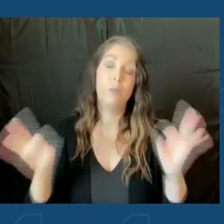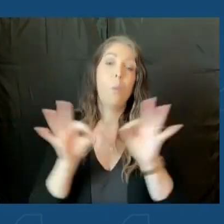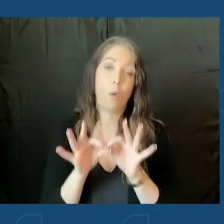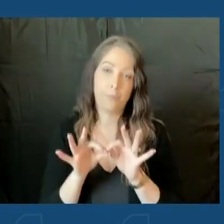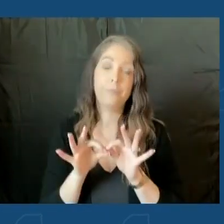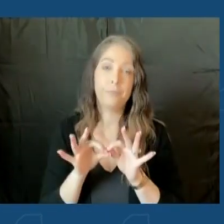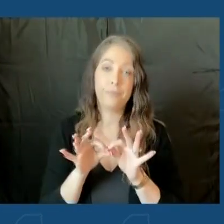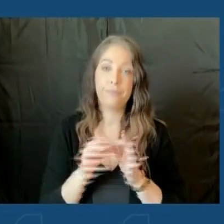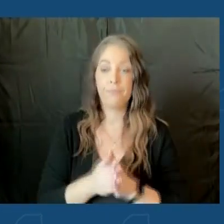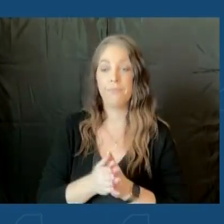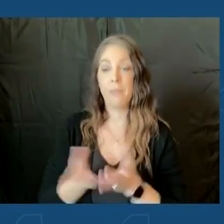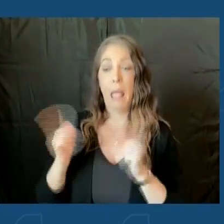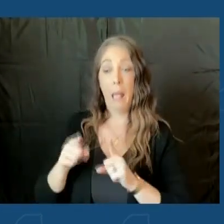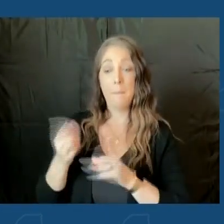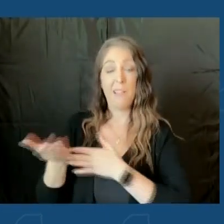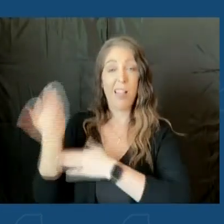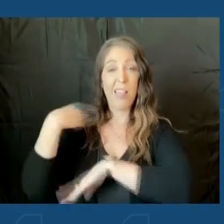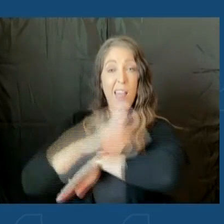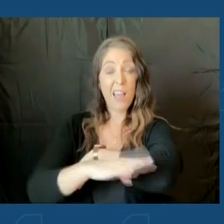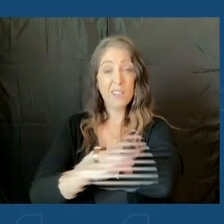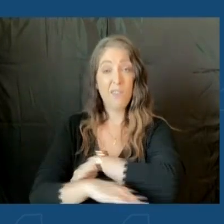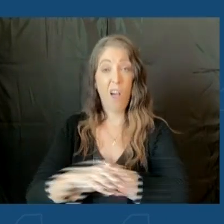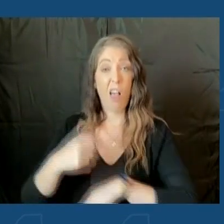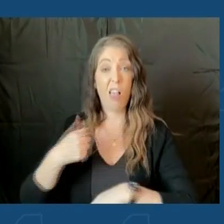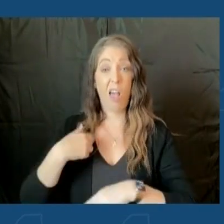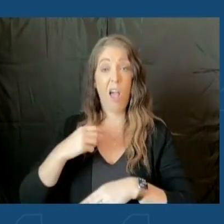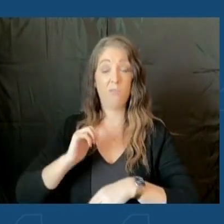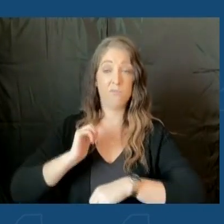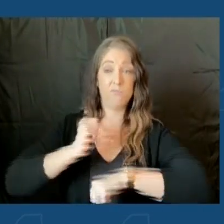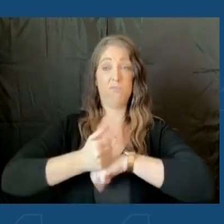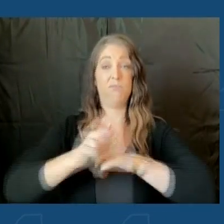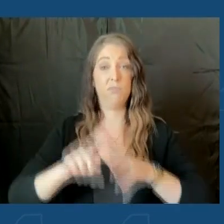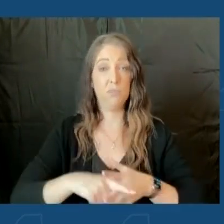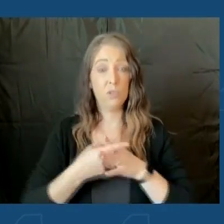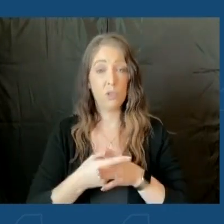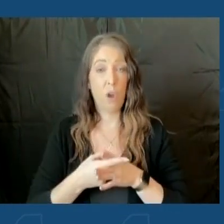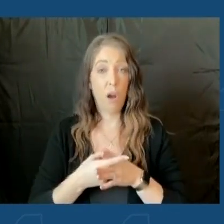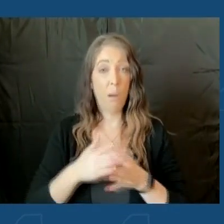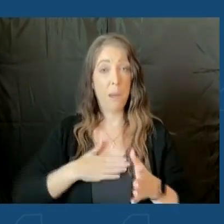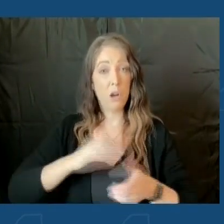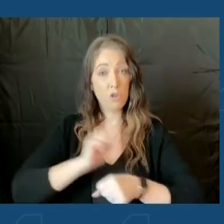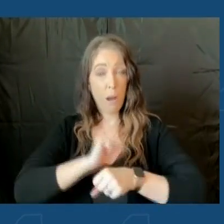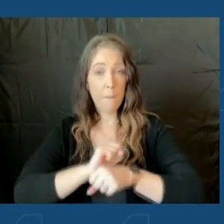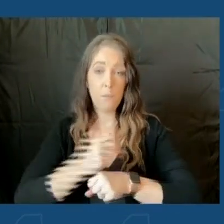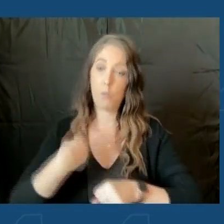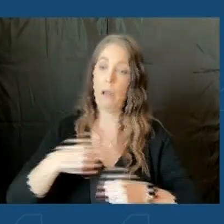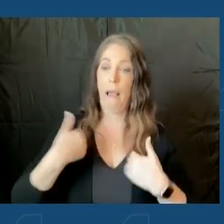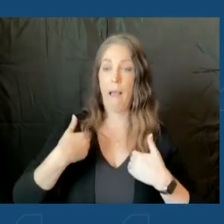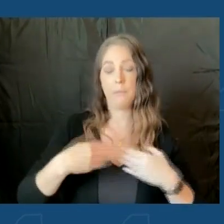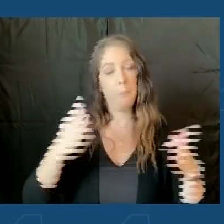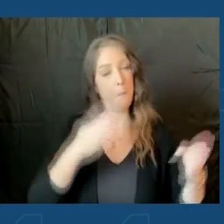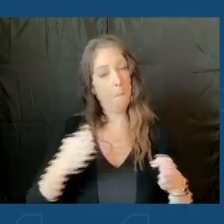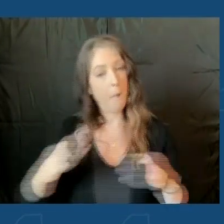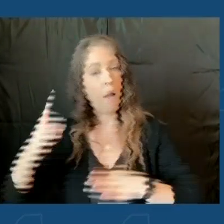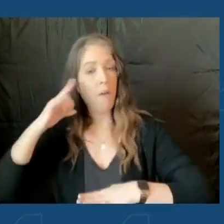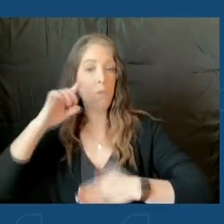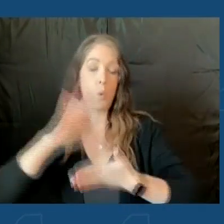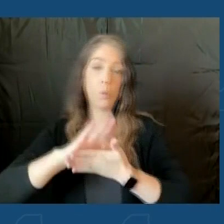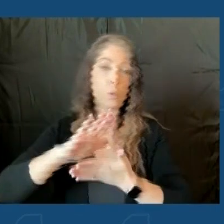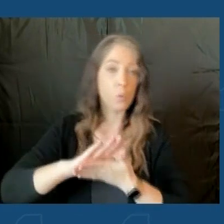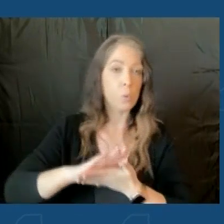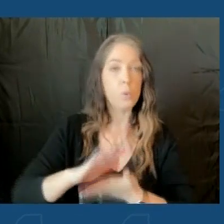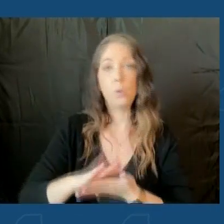came into office last fall, we rolled out a plan to deal with schools and a smooth plan to have schools reopen.